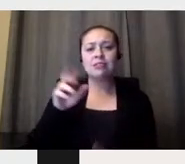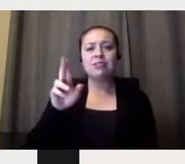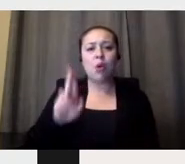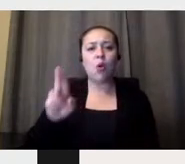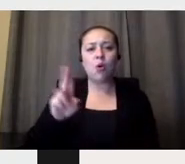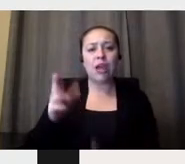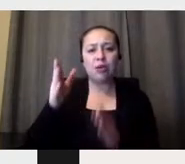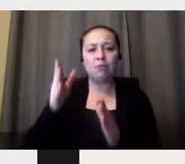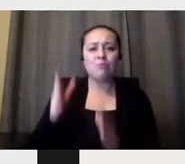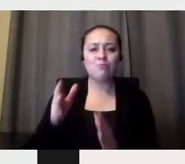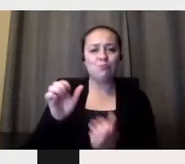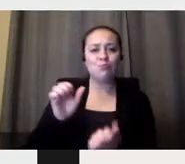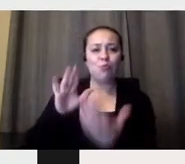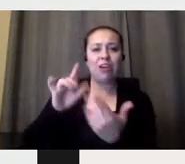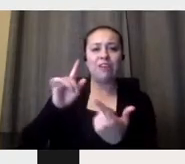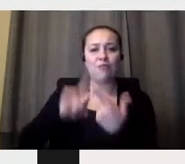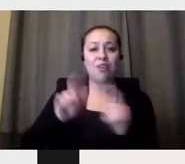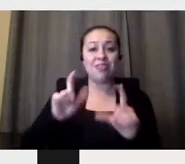designing.